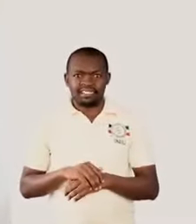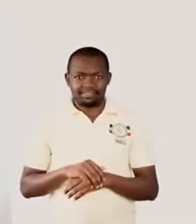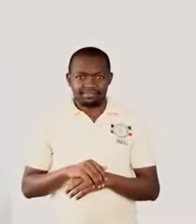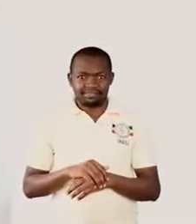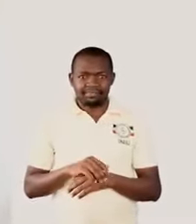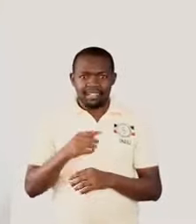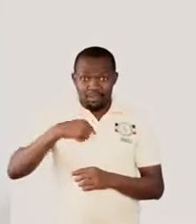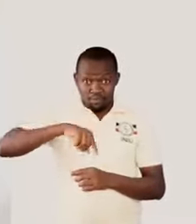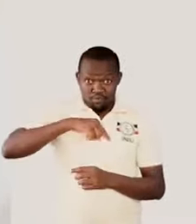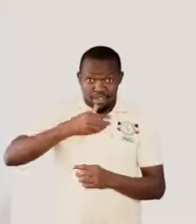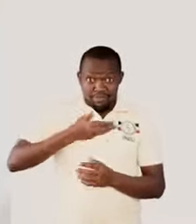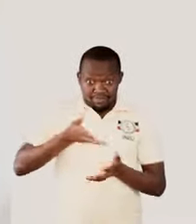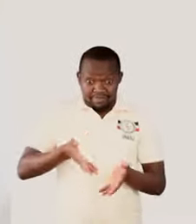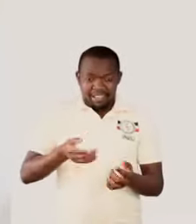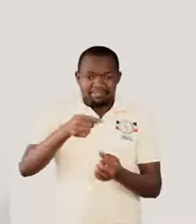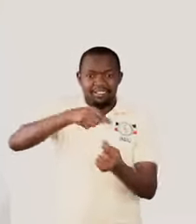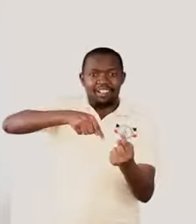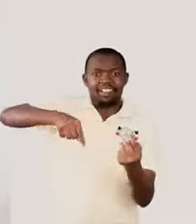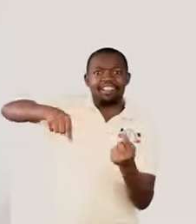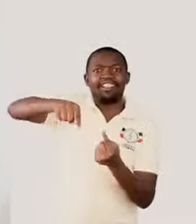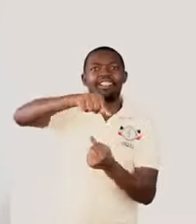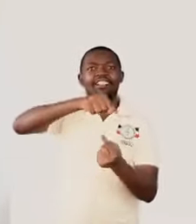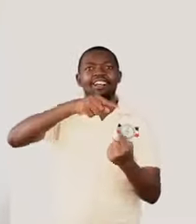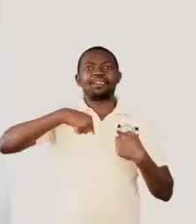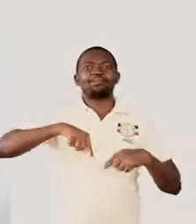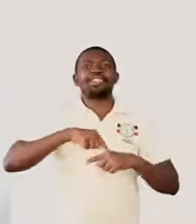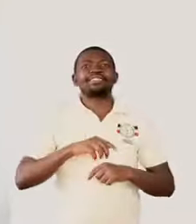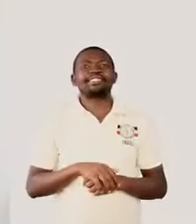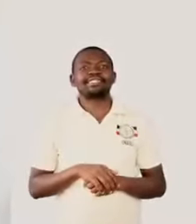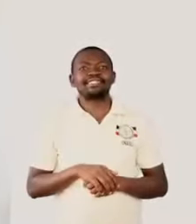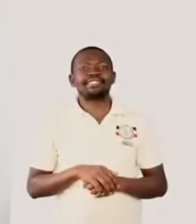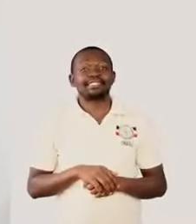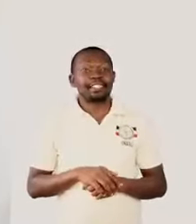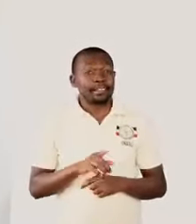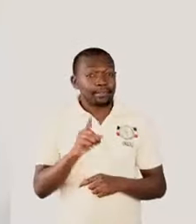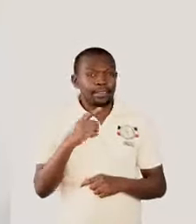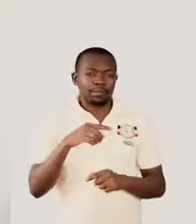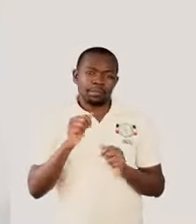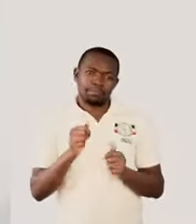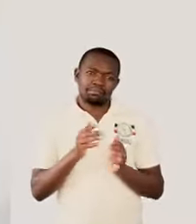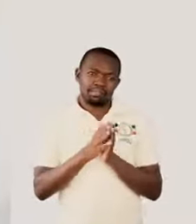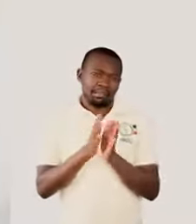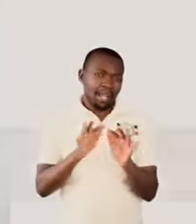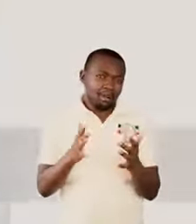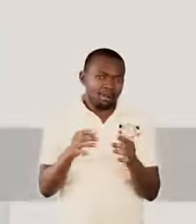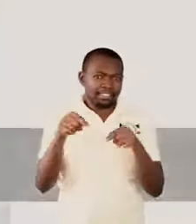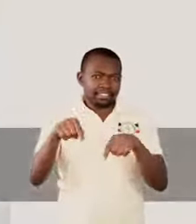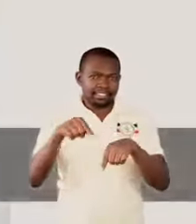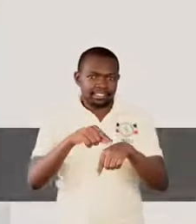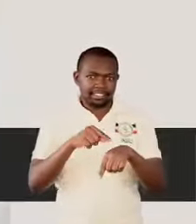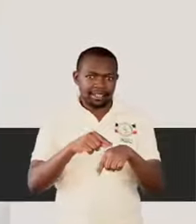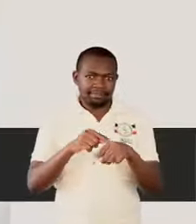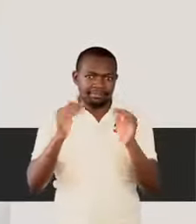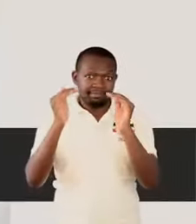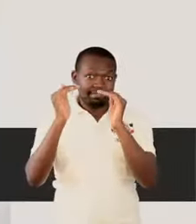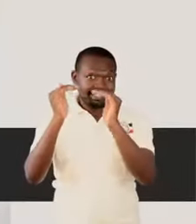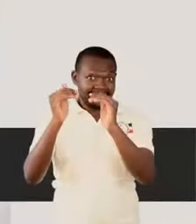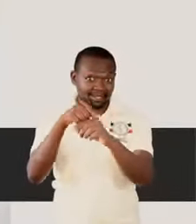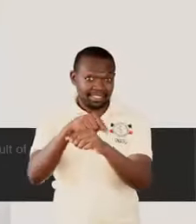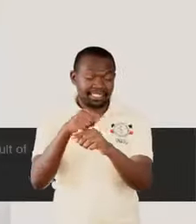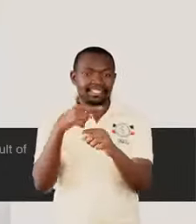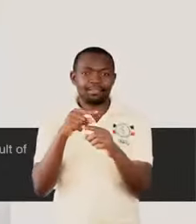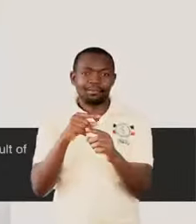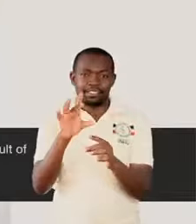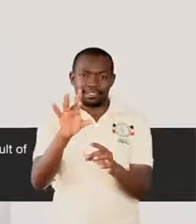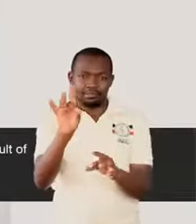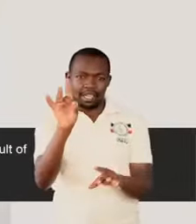But let us put it this way. During this lesson, we shall identify